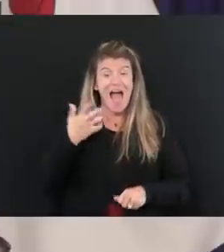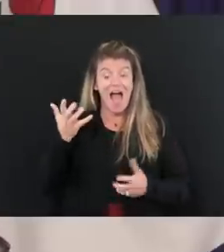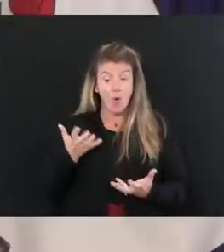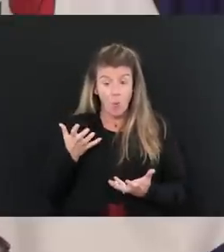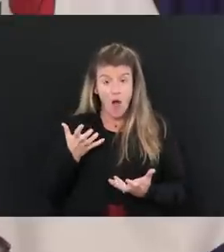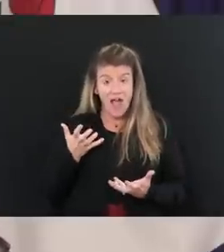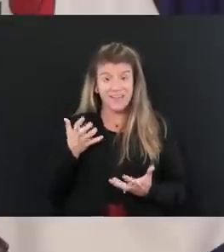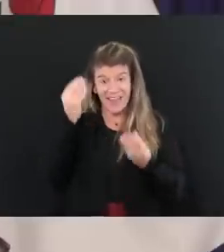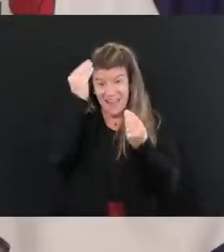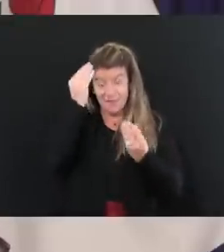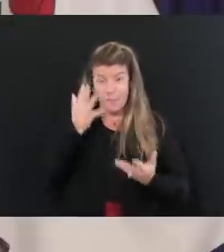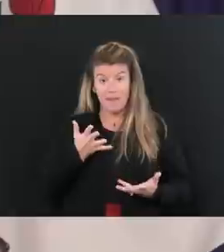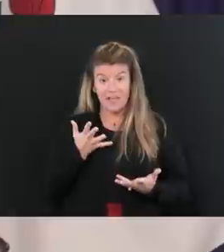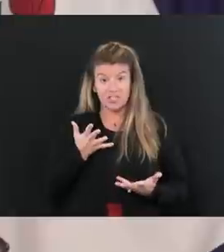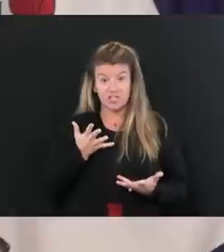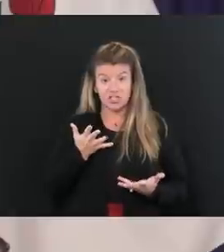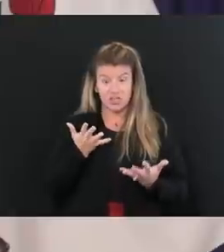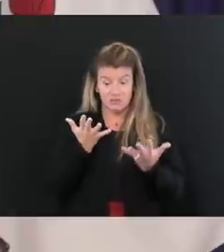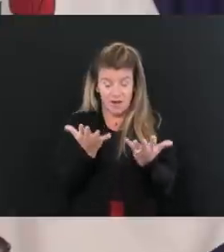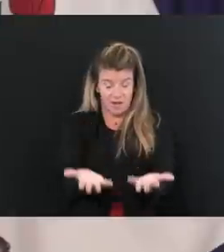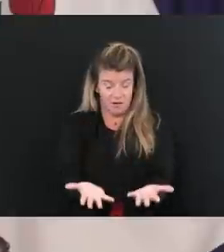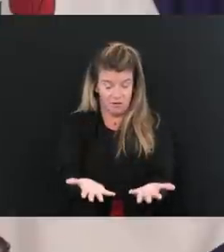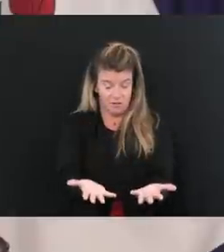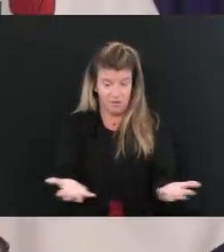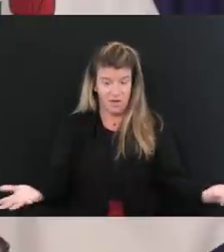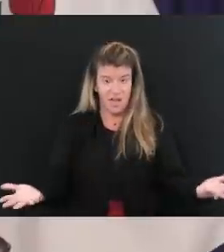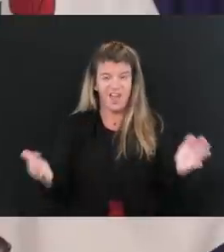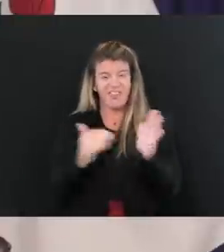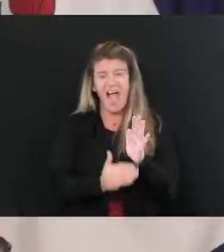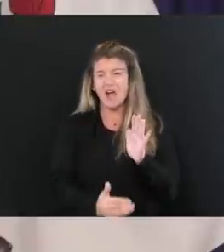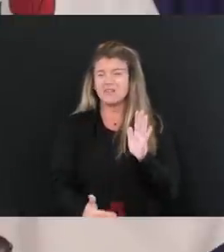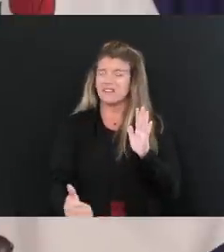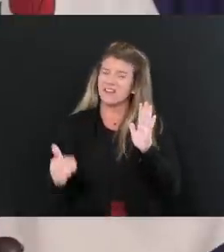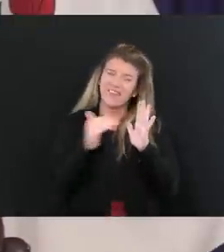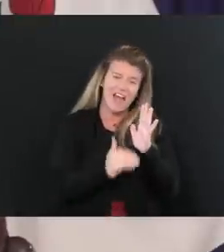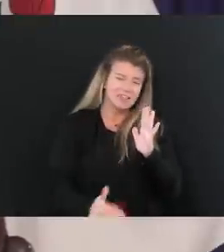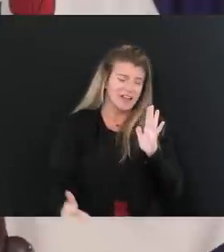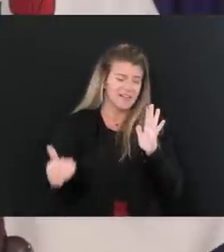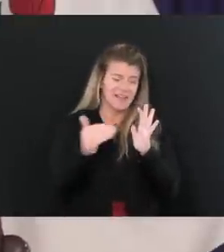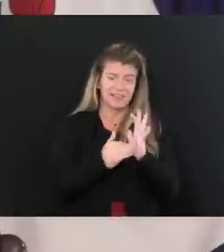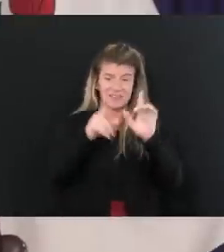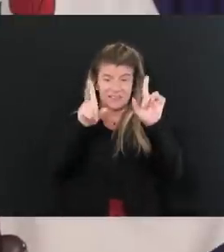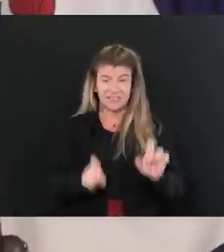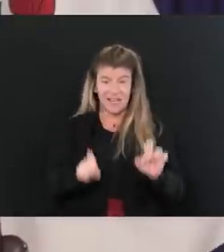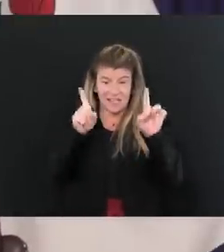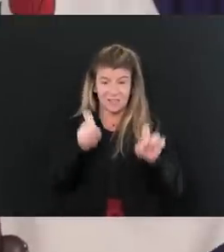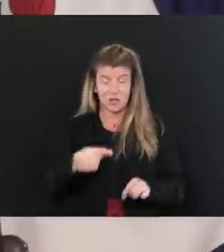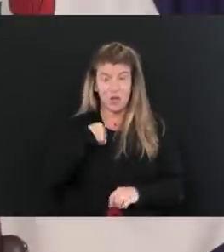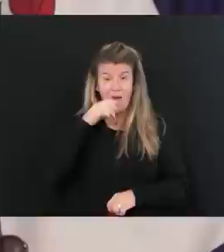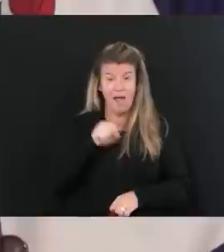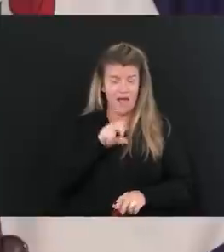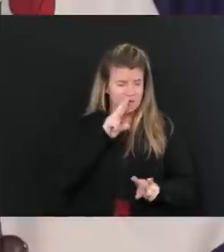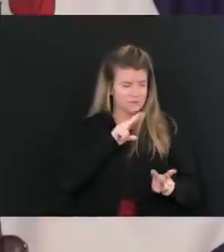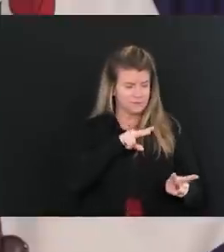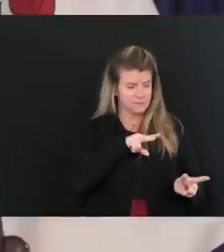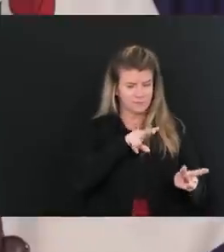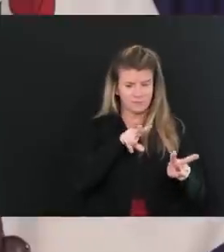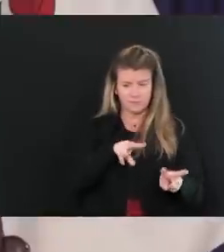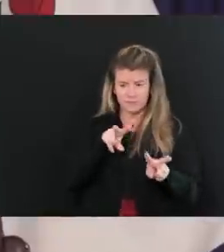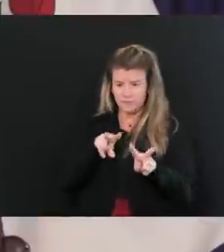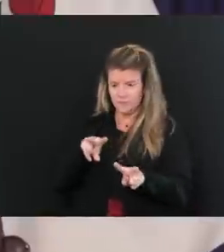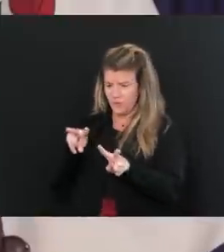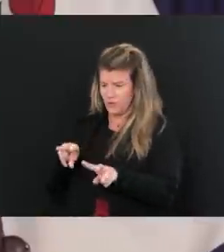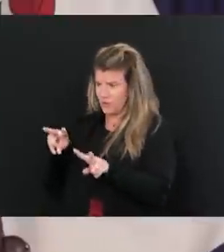the information of thousands of tests to where I can go directly as a pinpoint